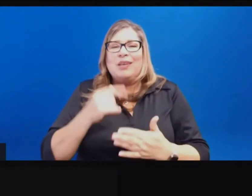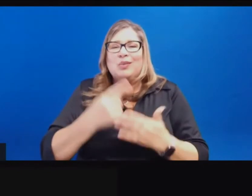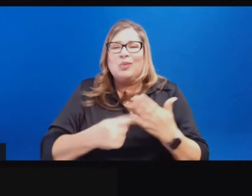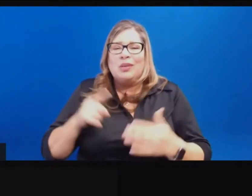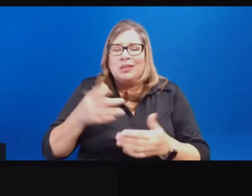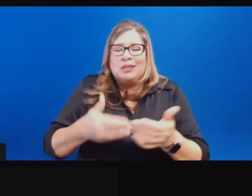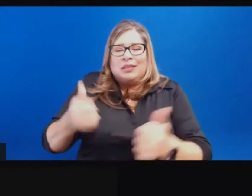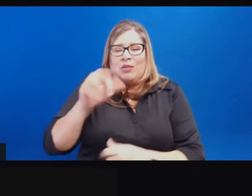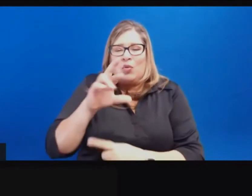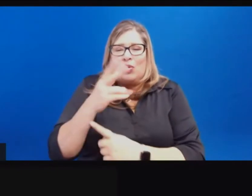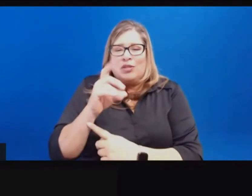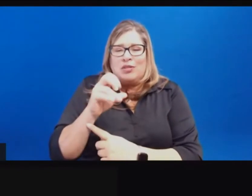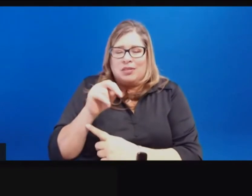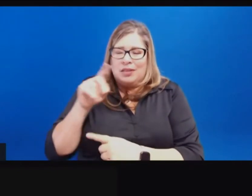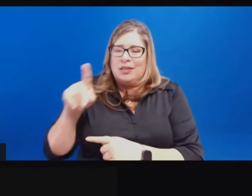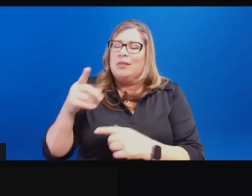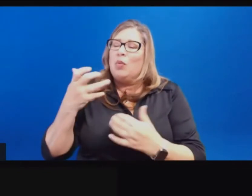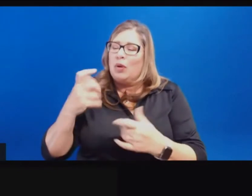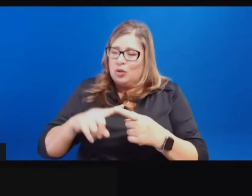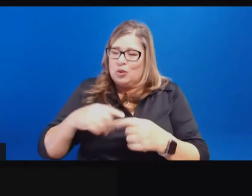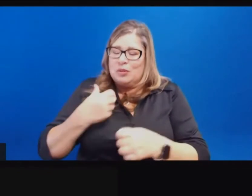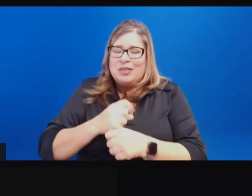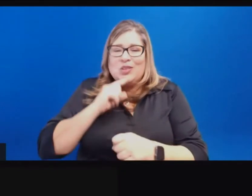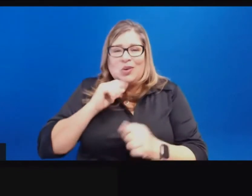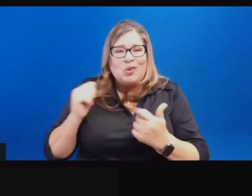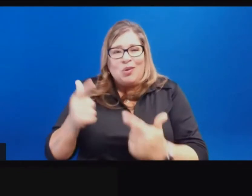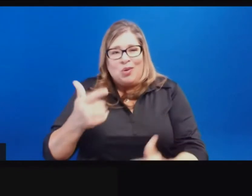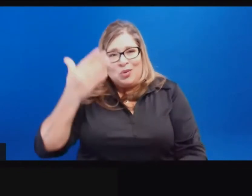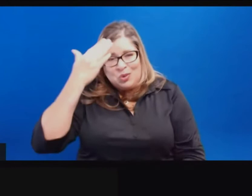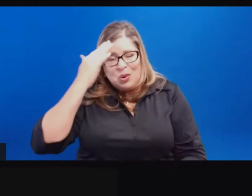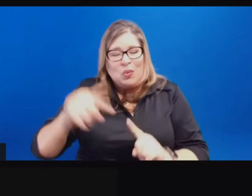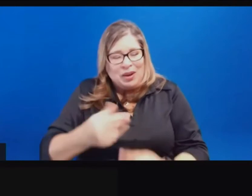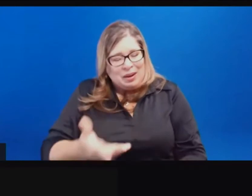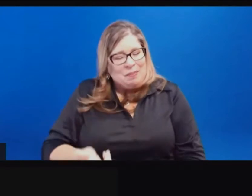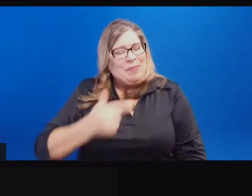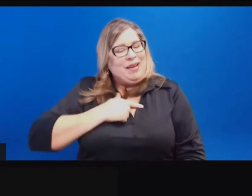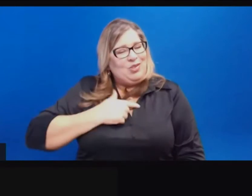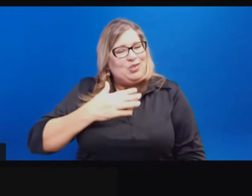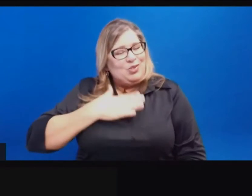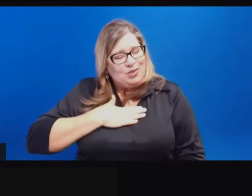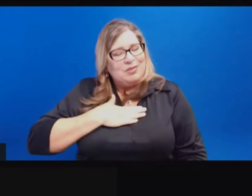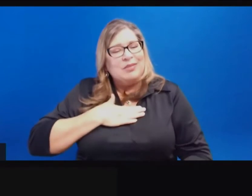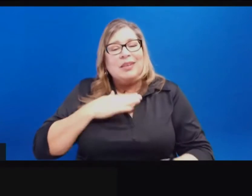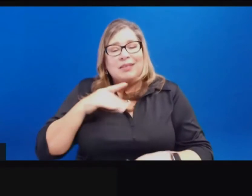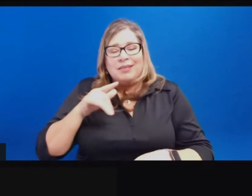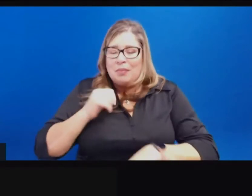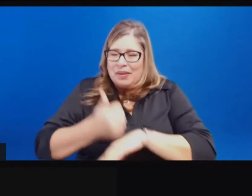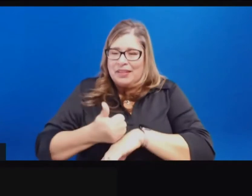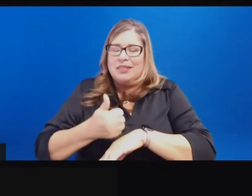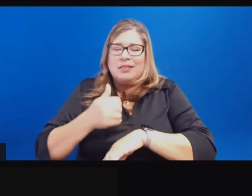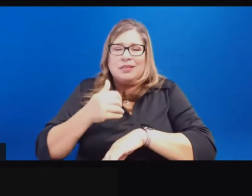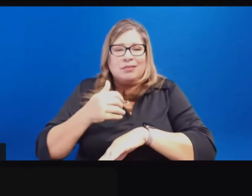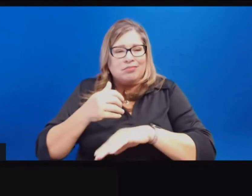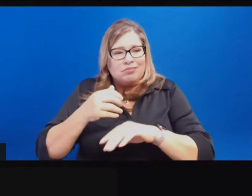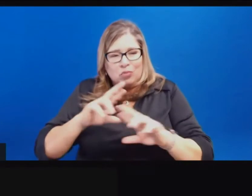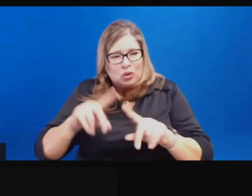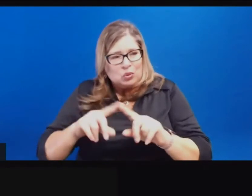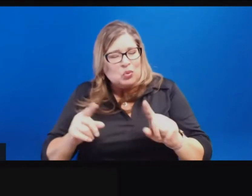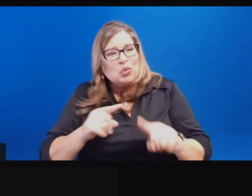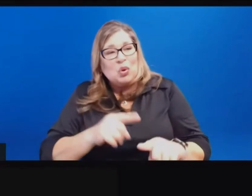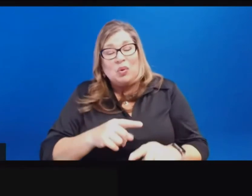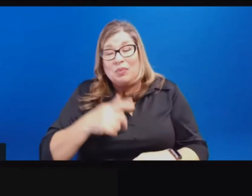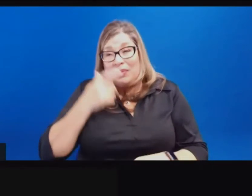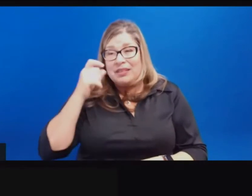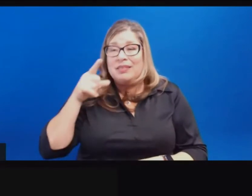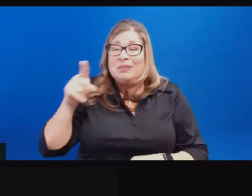where people are will be communicated based on the hard work that our public health leaders have put into place to describe